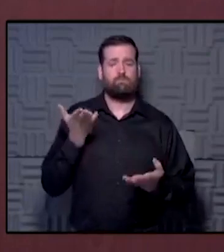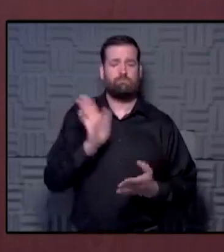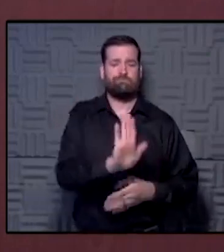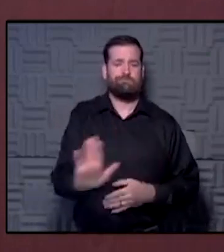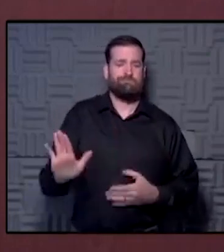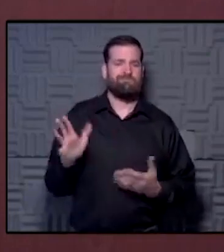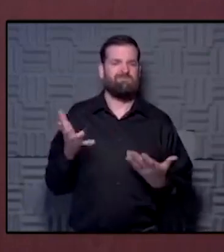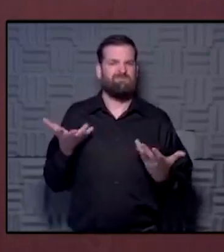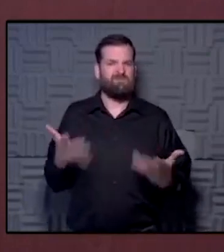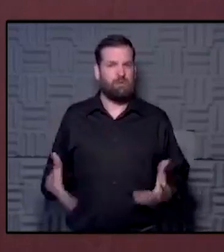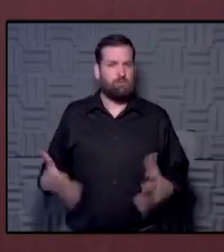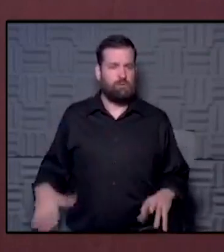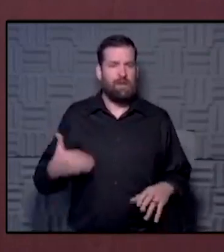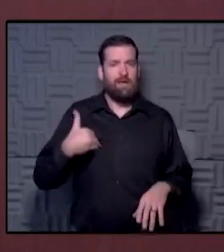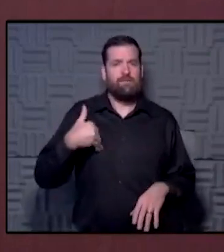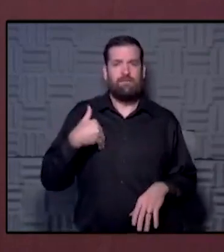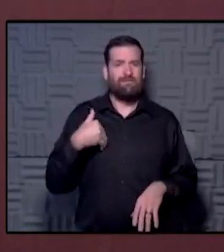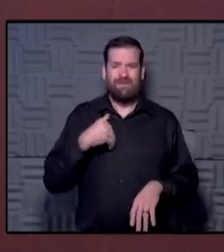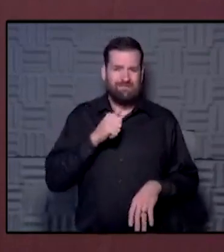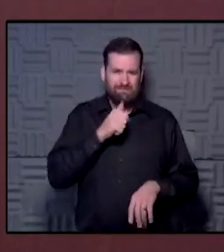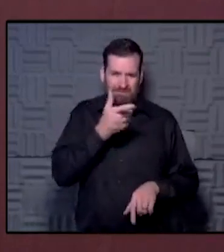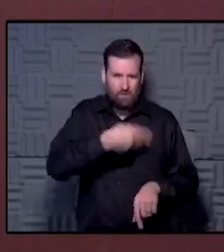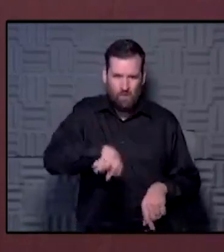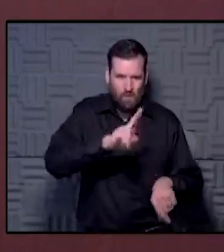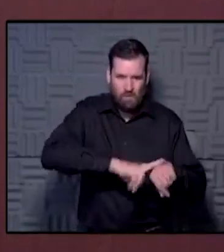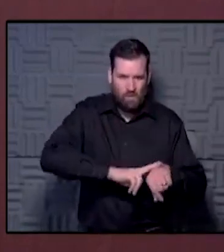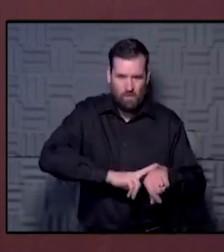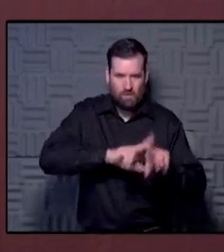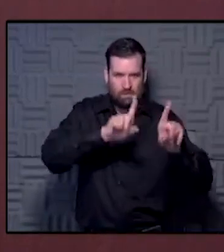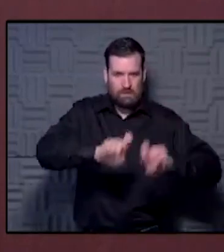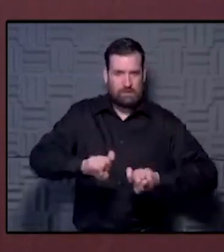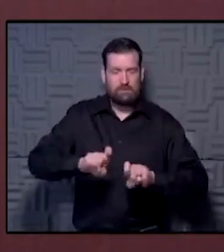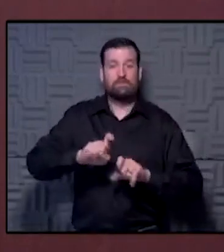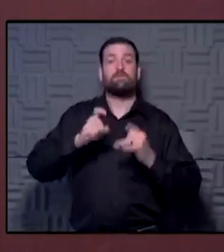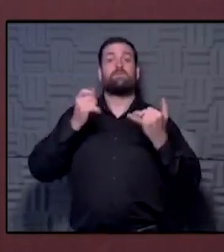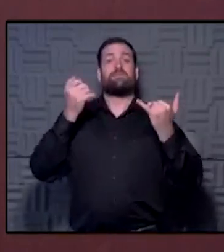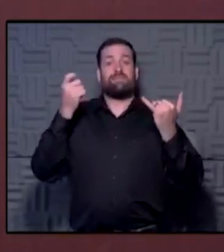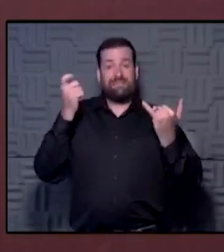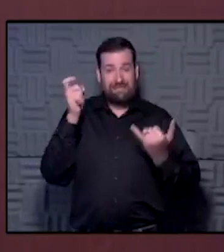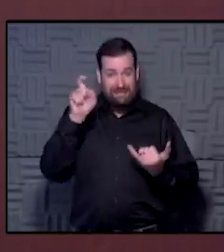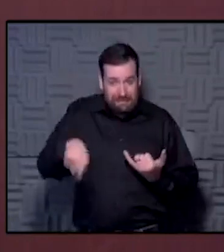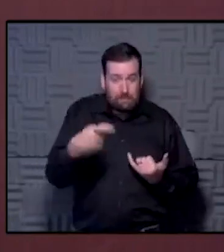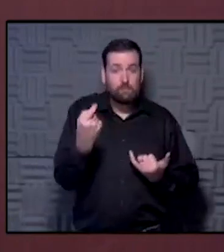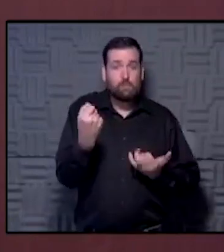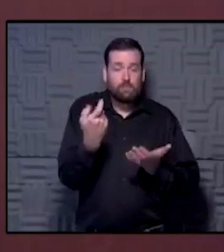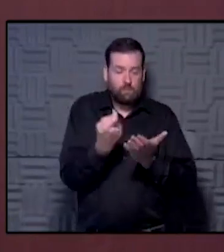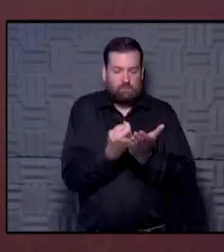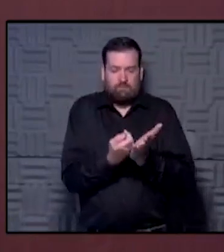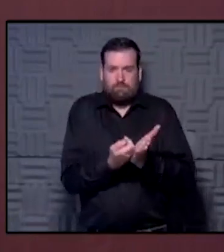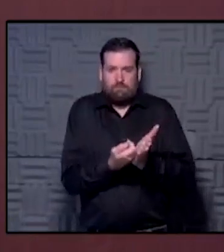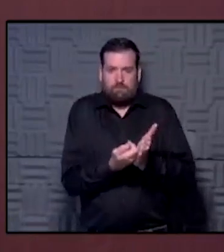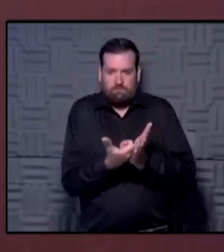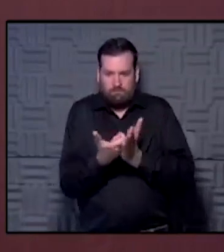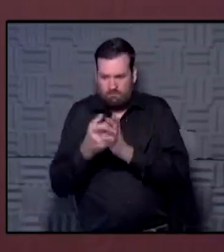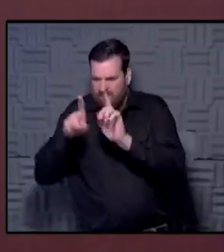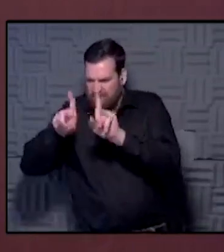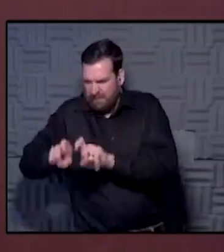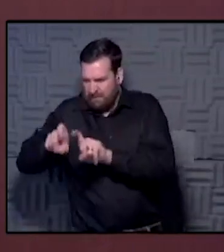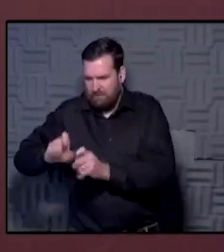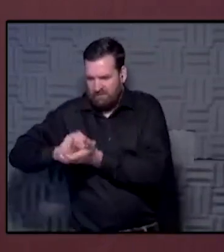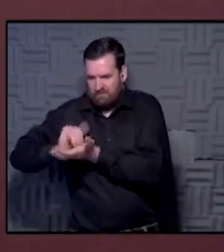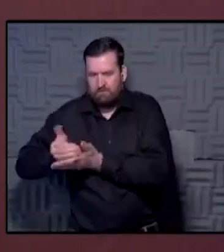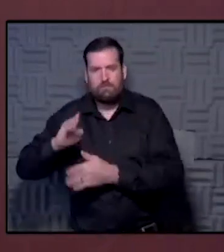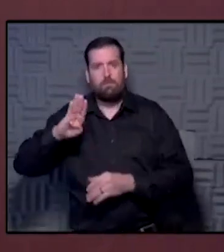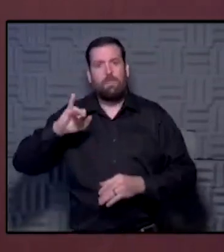screening test. They need to go through the next step, which is the biopsy to actually diagnose the cancer. So I think COVID has also led to